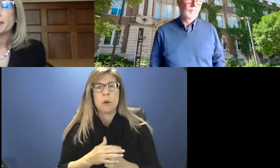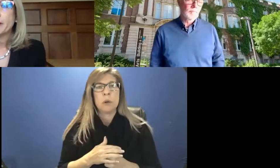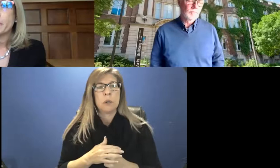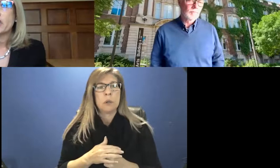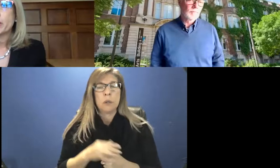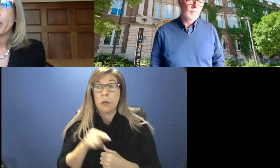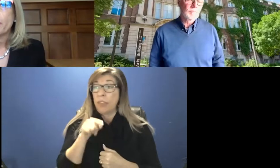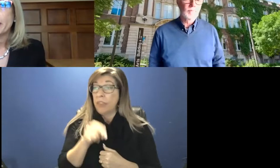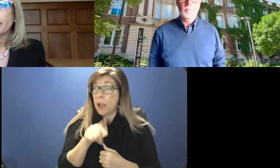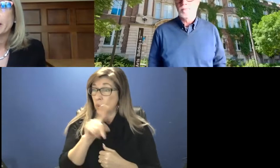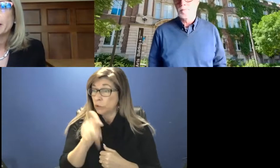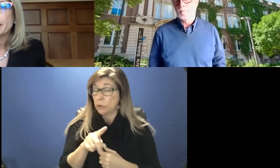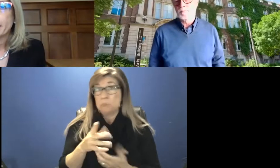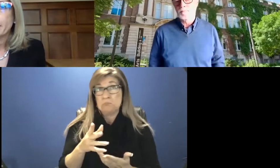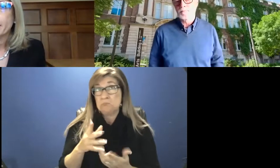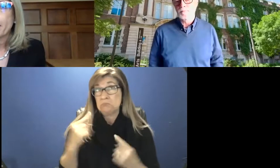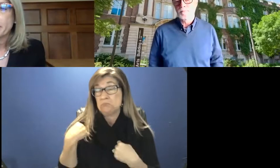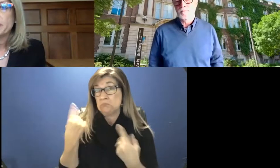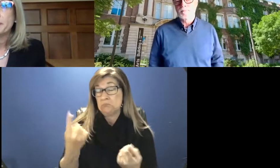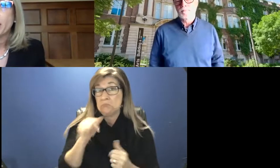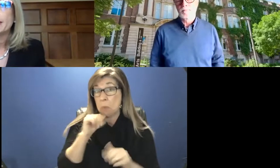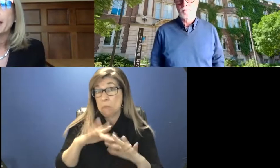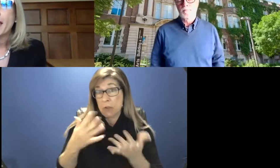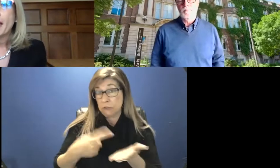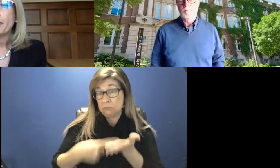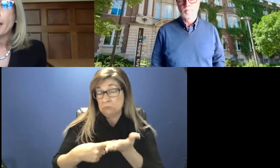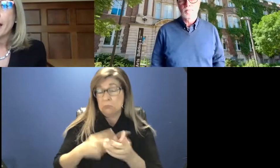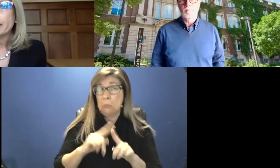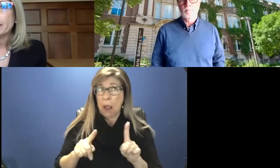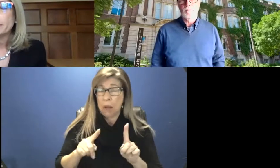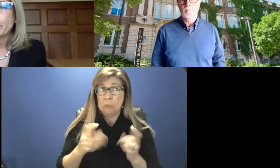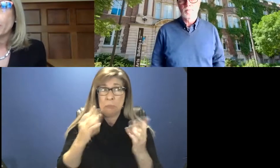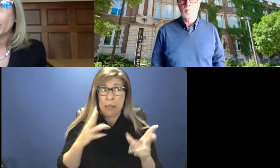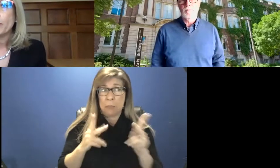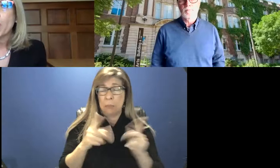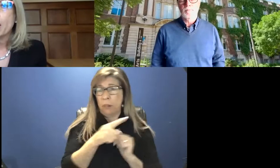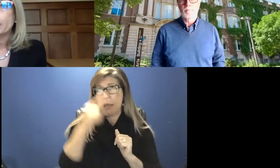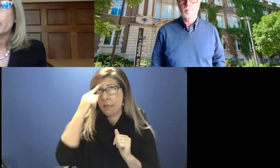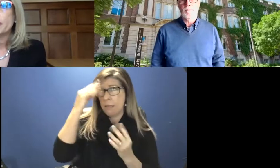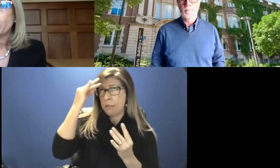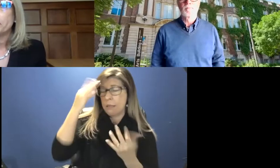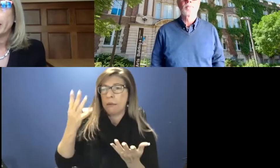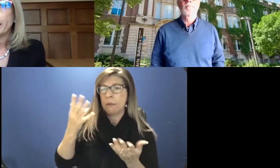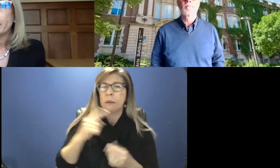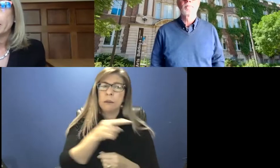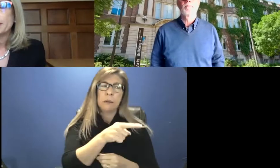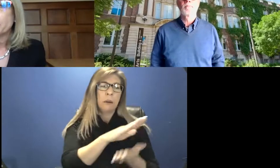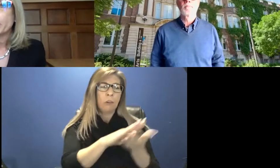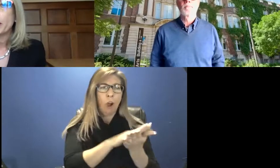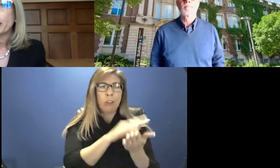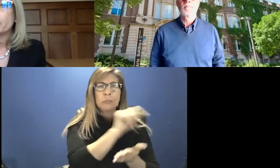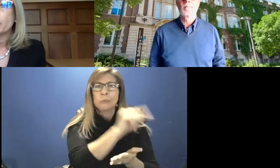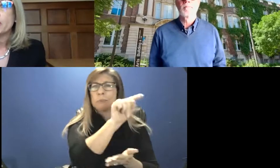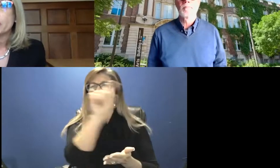discussed very much at all, but I think is, uh, on people's minds. And that is what role the colleges will play in